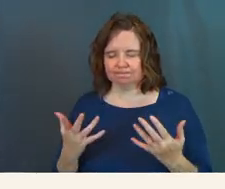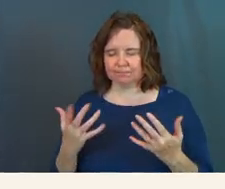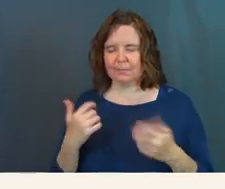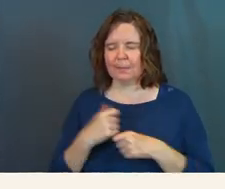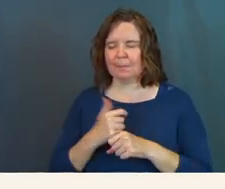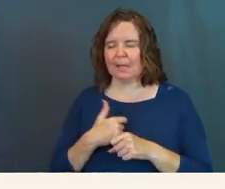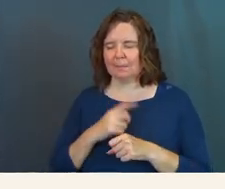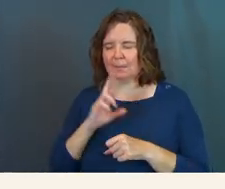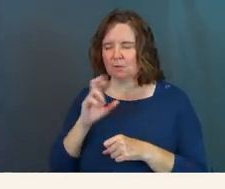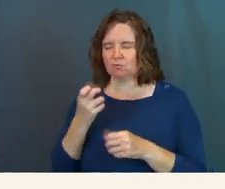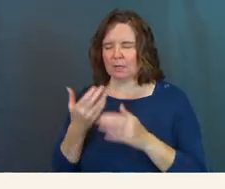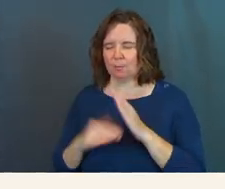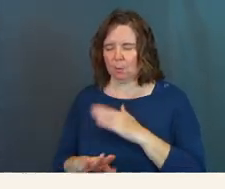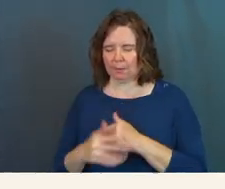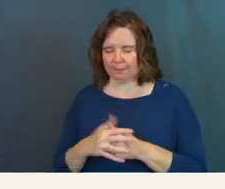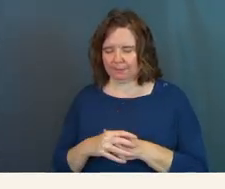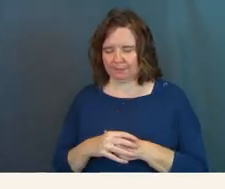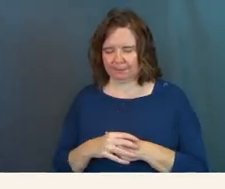Make me reborn. Lord,